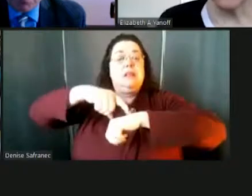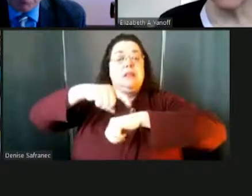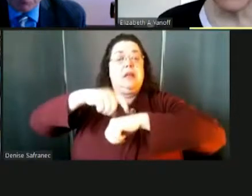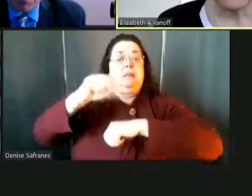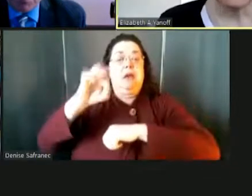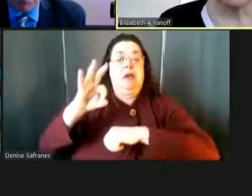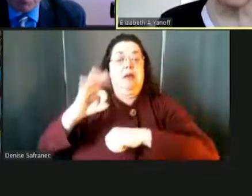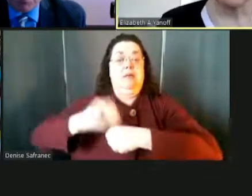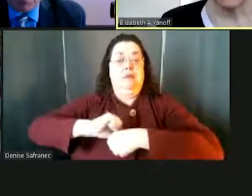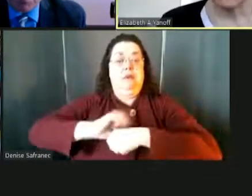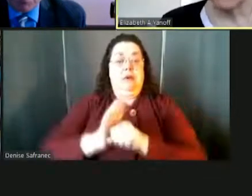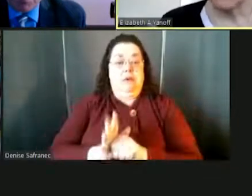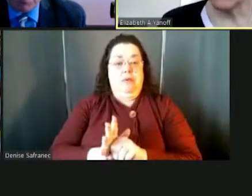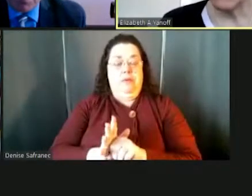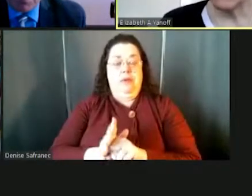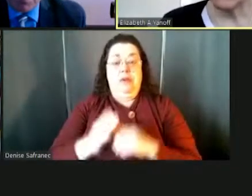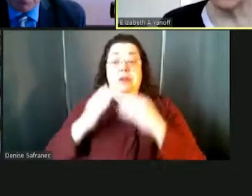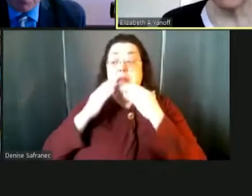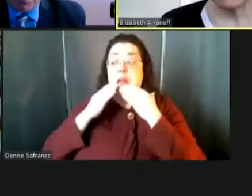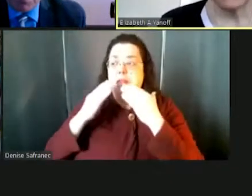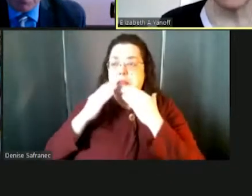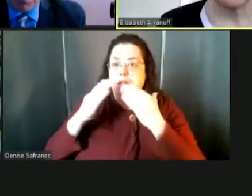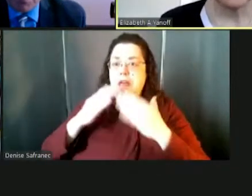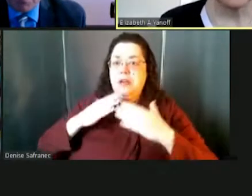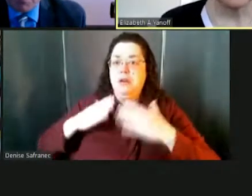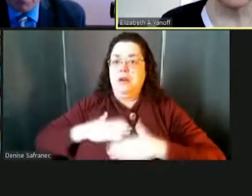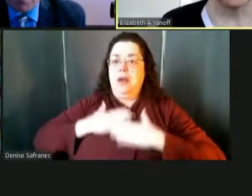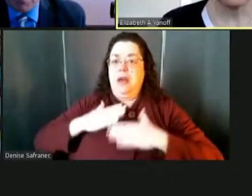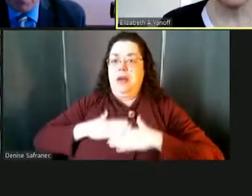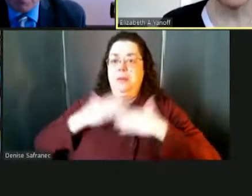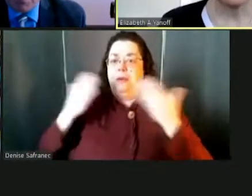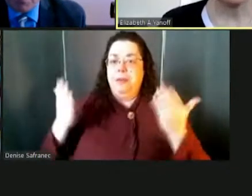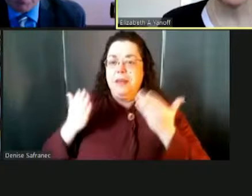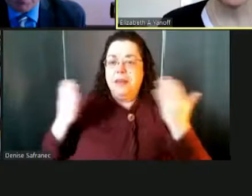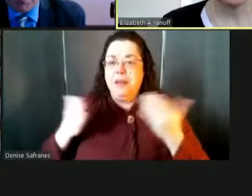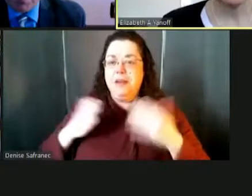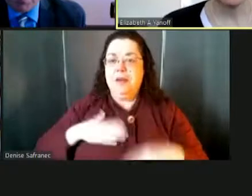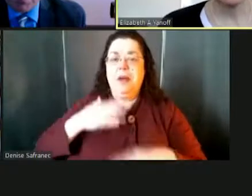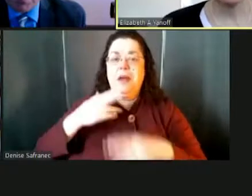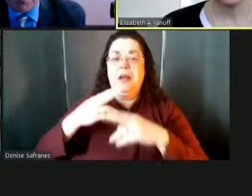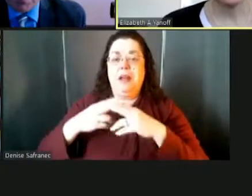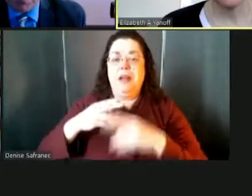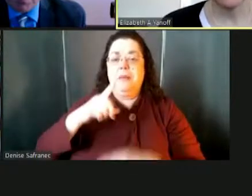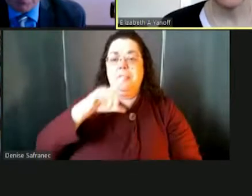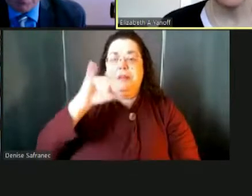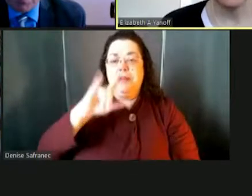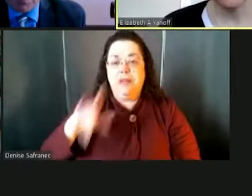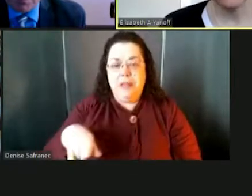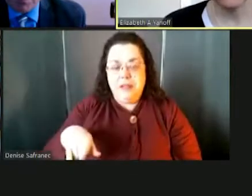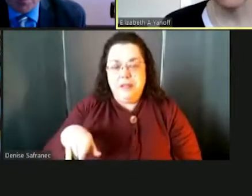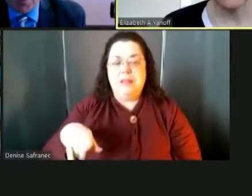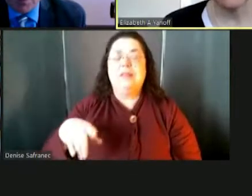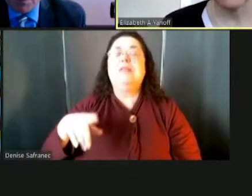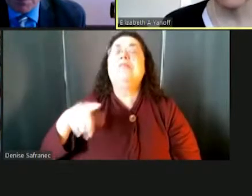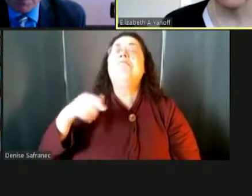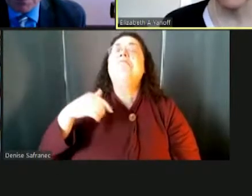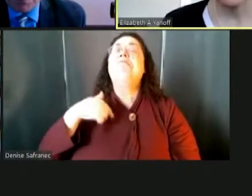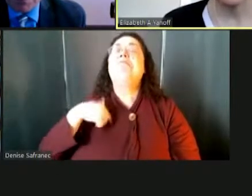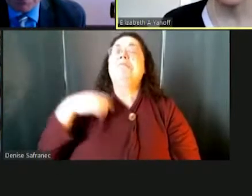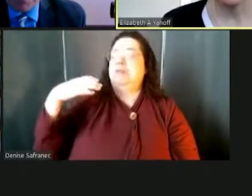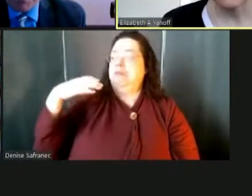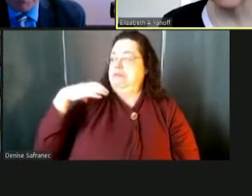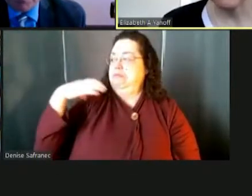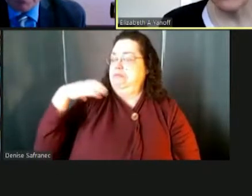Thank you, Anne. We're pleased to be here. My name is Liz Yanov and I'm Chair of Education and Social Sciences